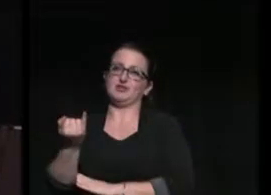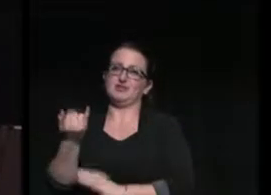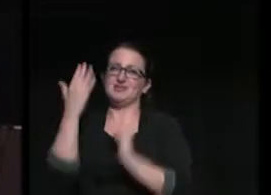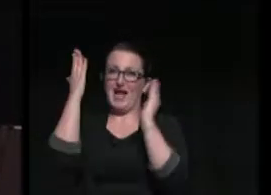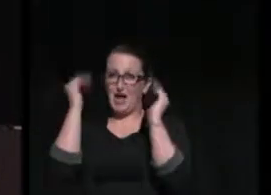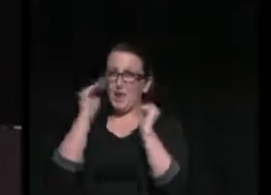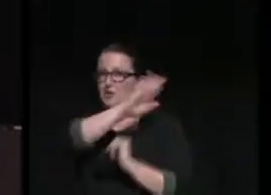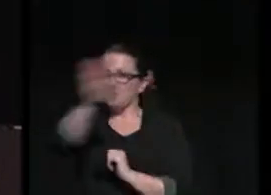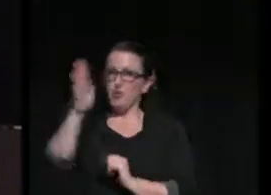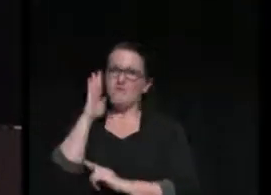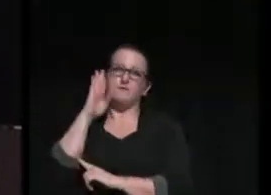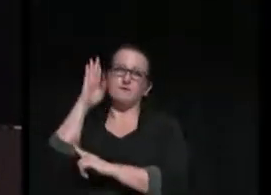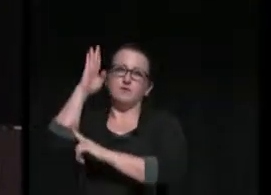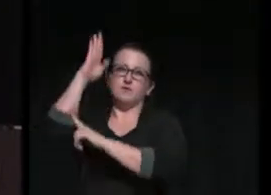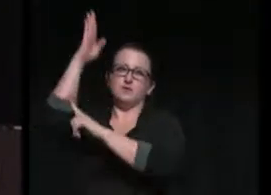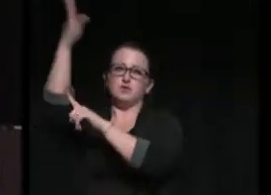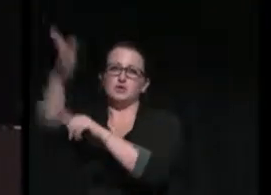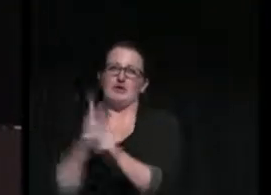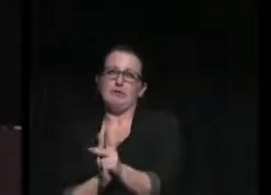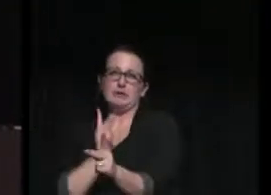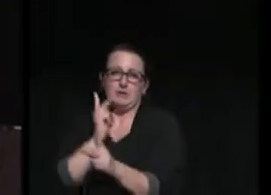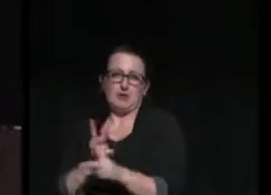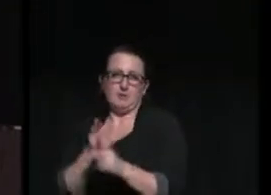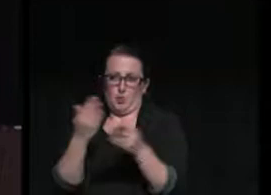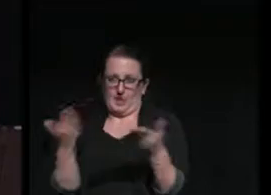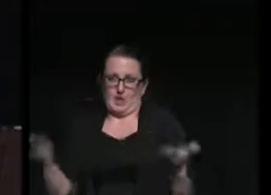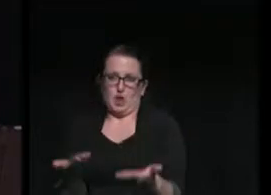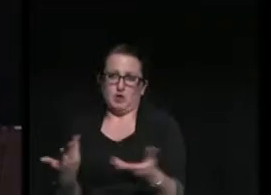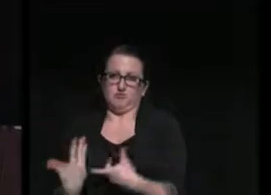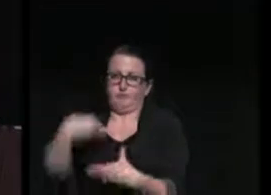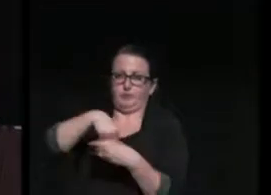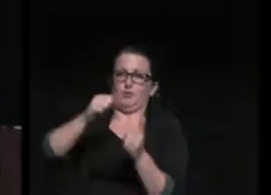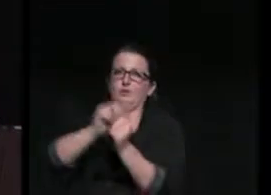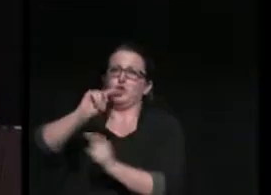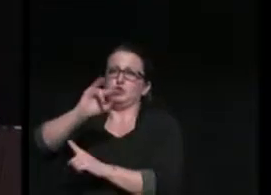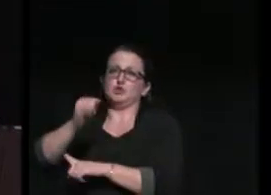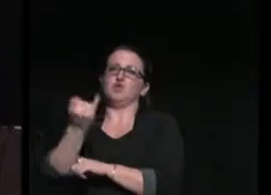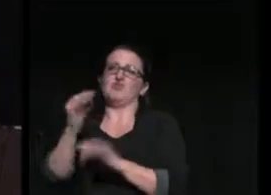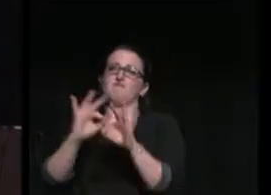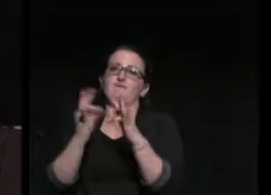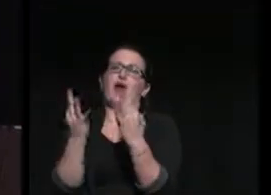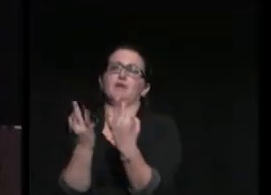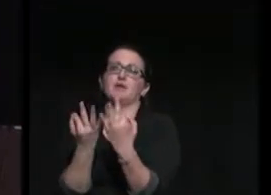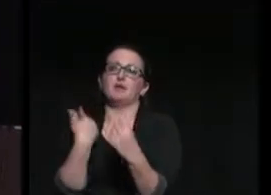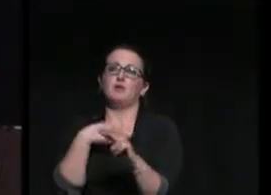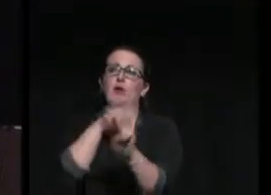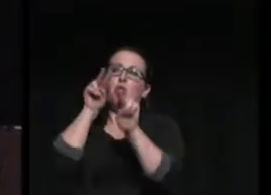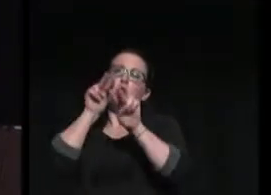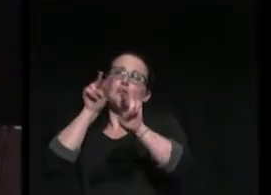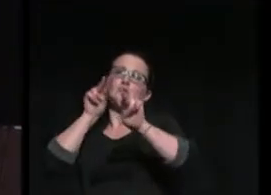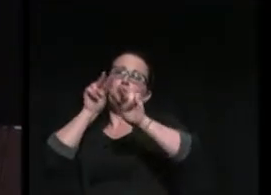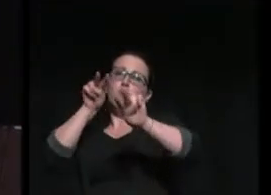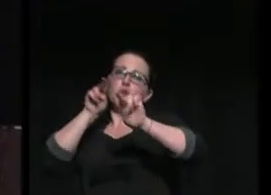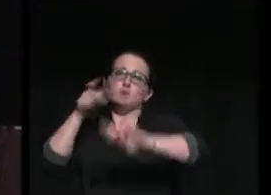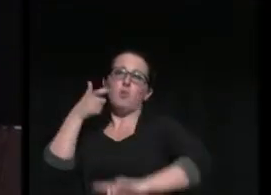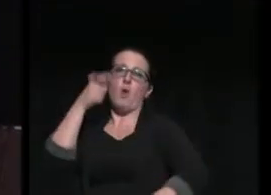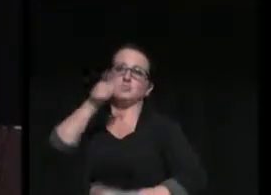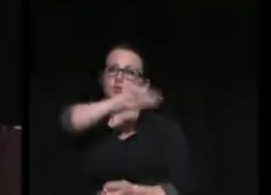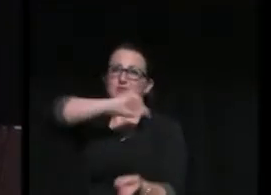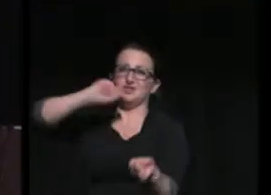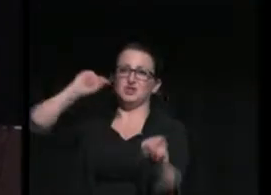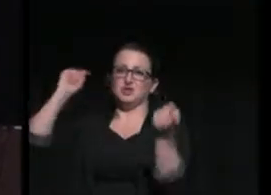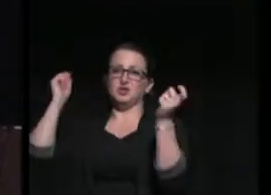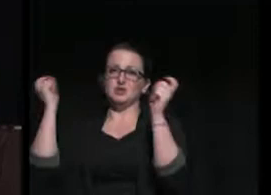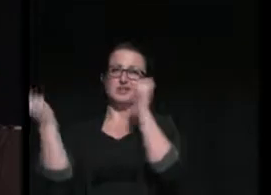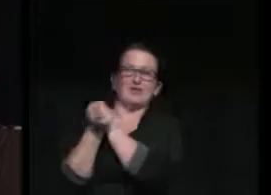your future endeavors keep you here as part of the New Jersey family. We look forward to watching you change our world.